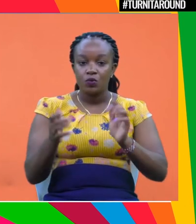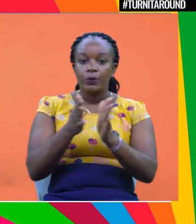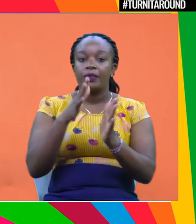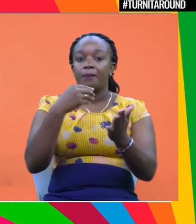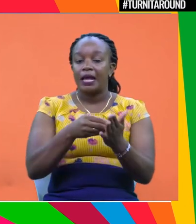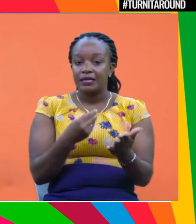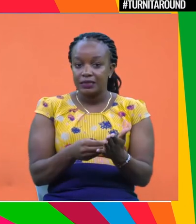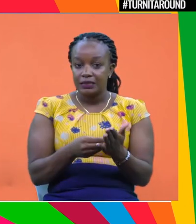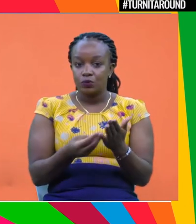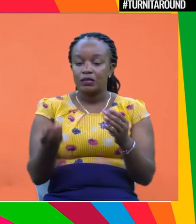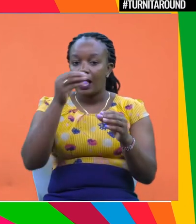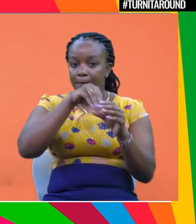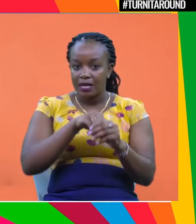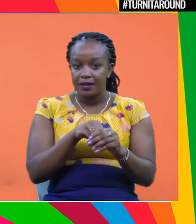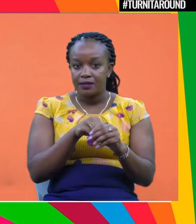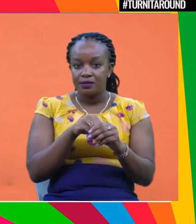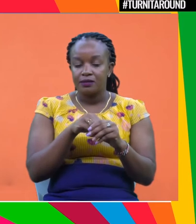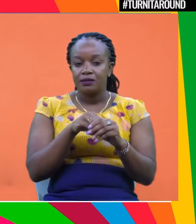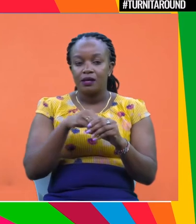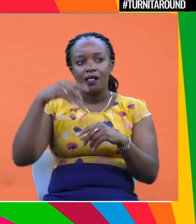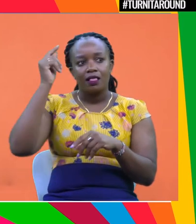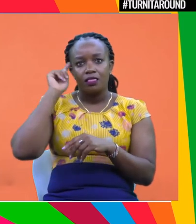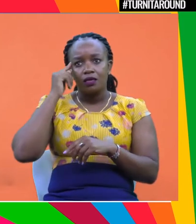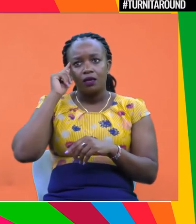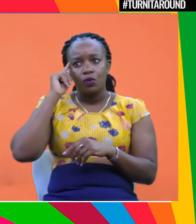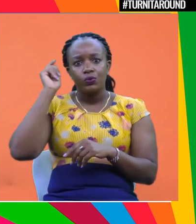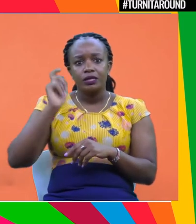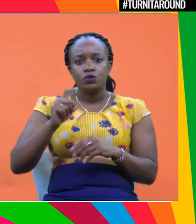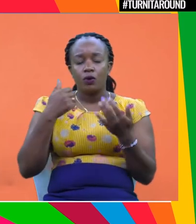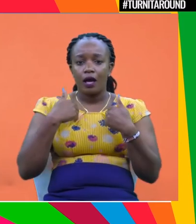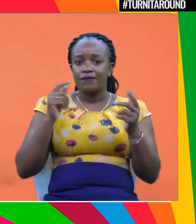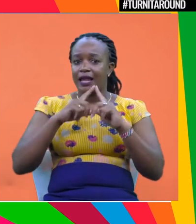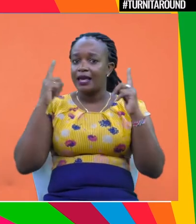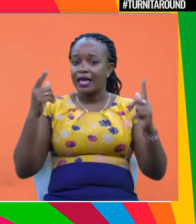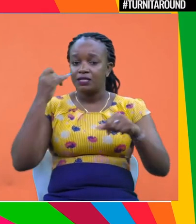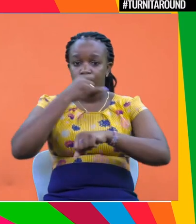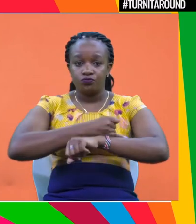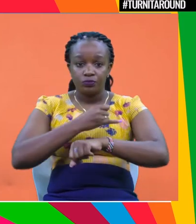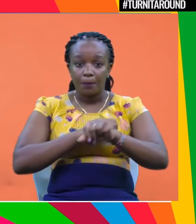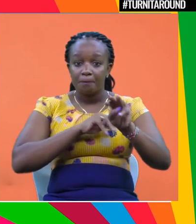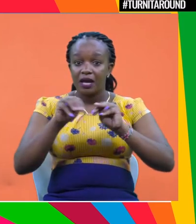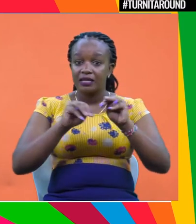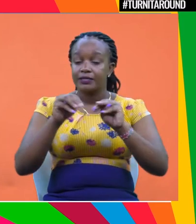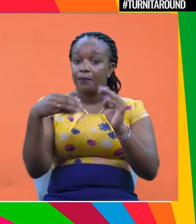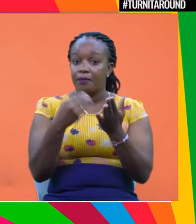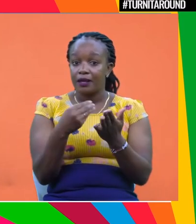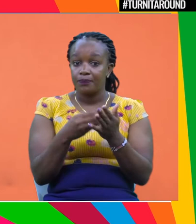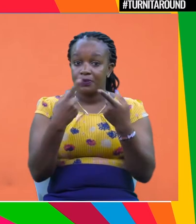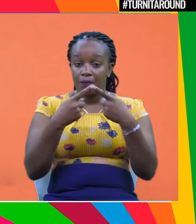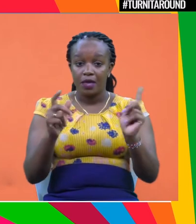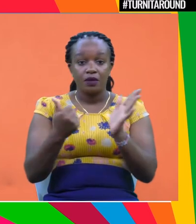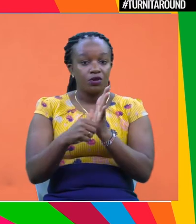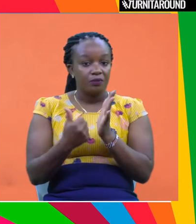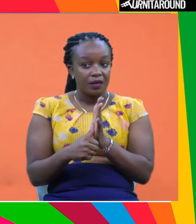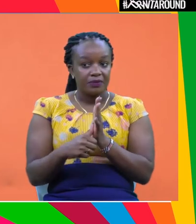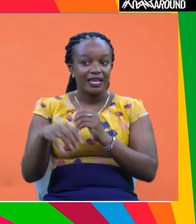money that needs to come in, I think we need to move the large institutional managed money. And but